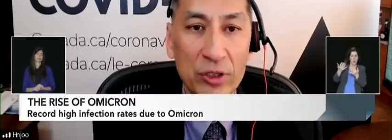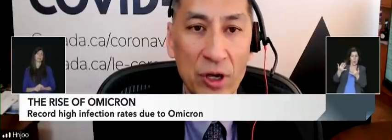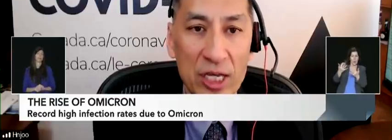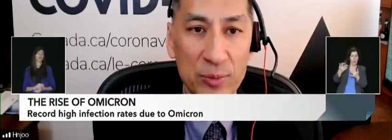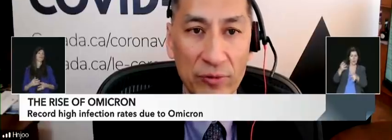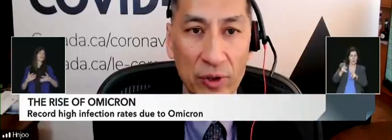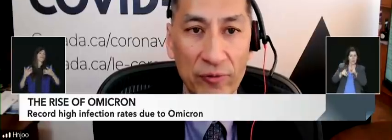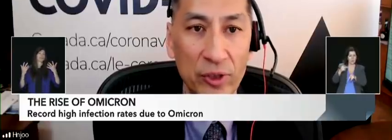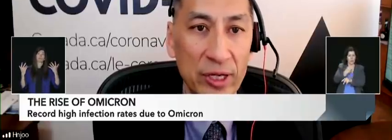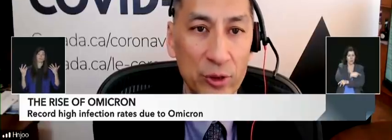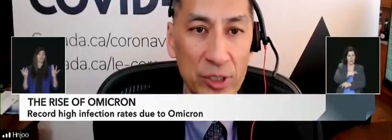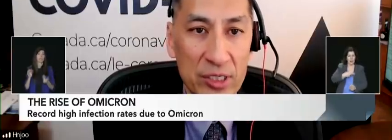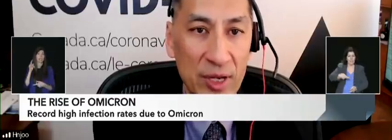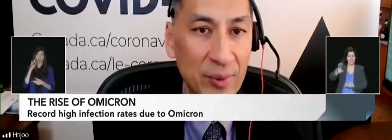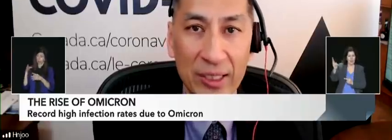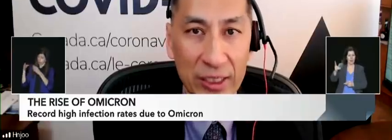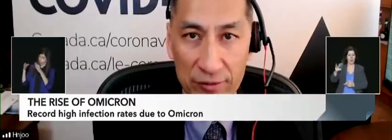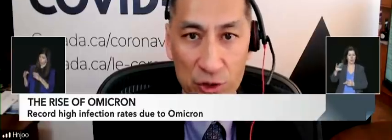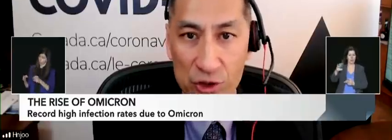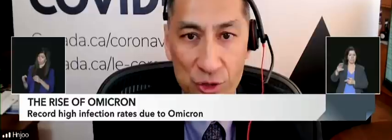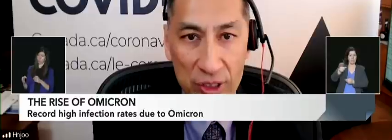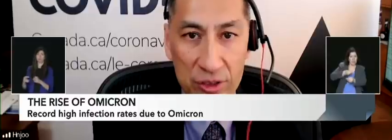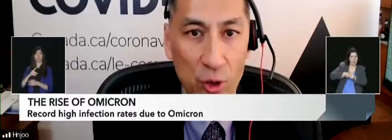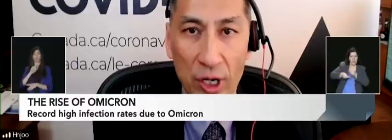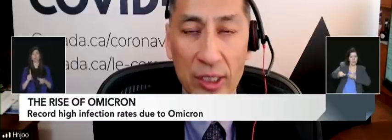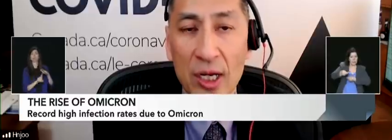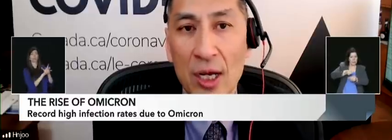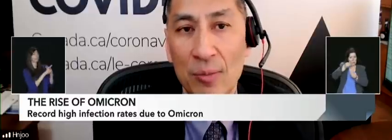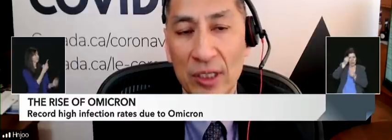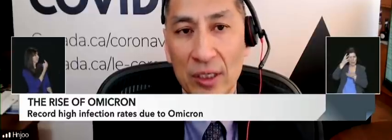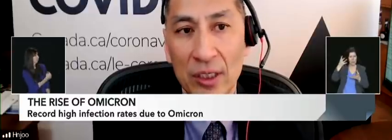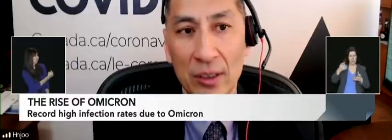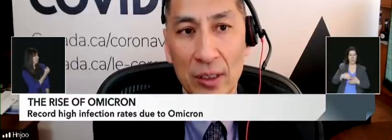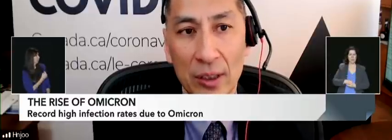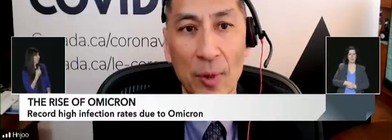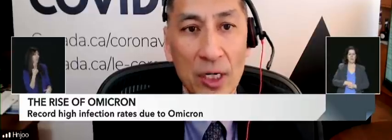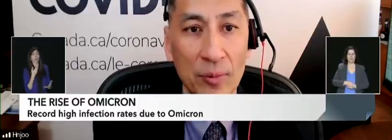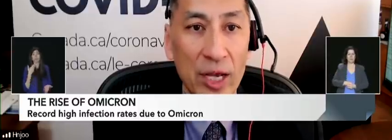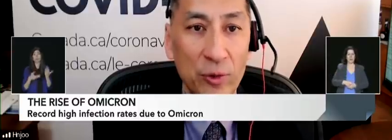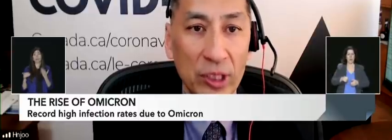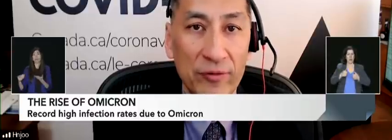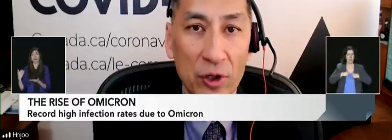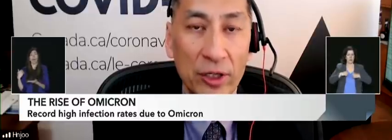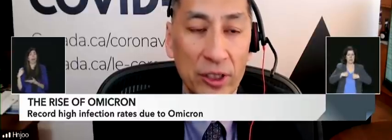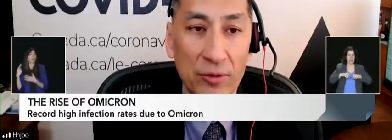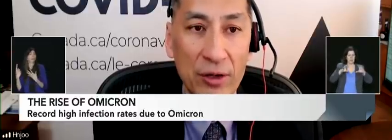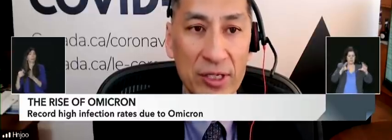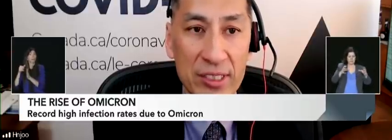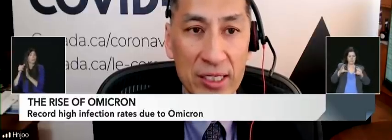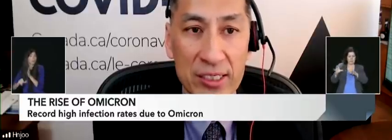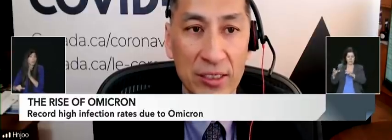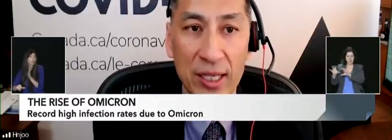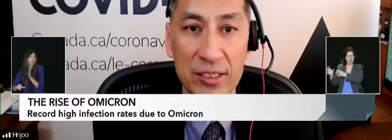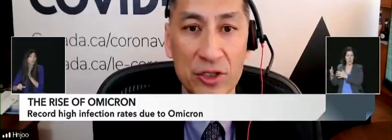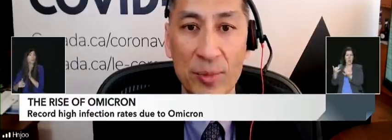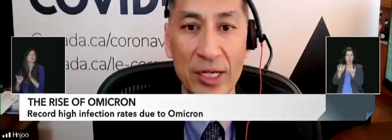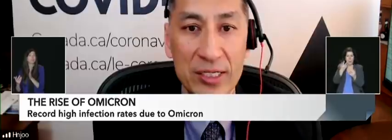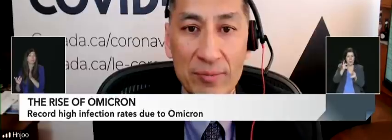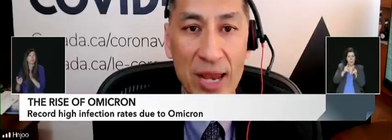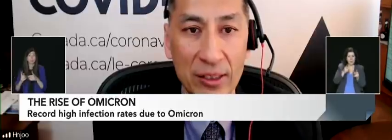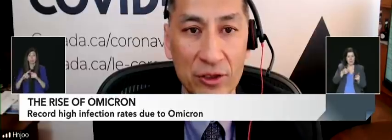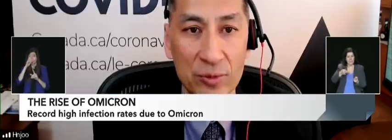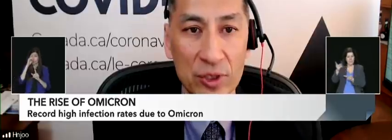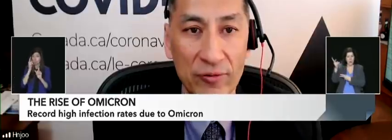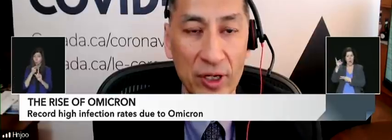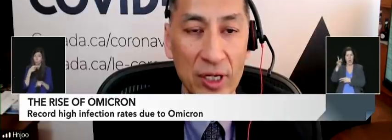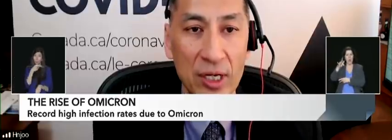went to hospital for another reason, maybe elective surgery and so on. But the bottom line really if you're on the ground is that it still has a